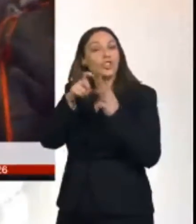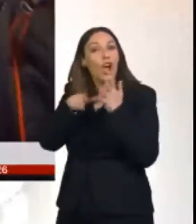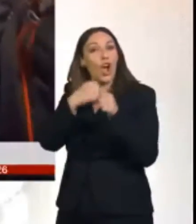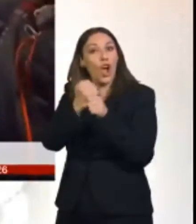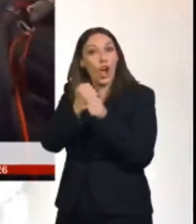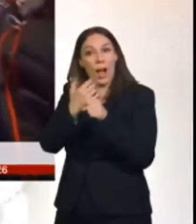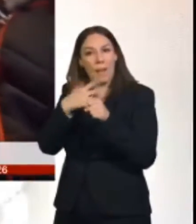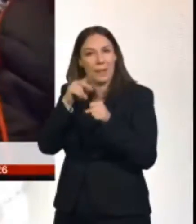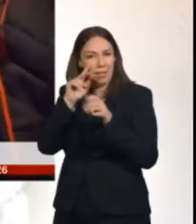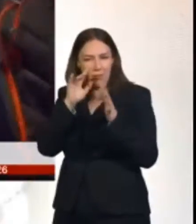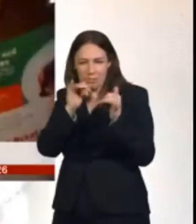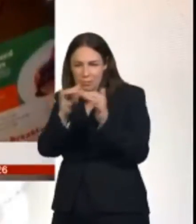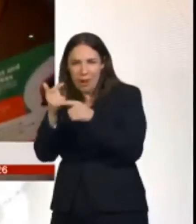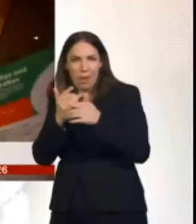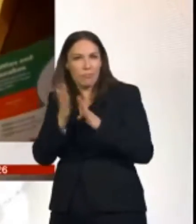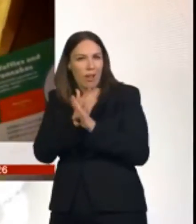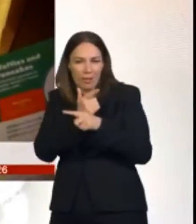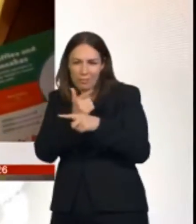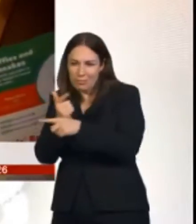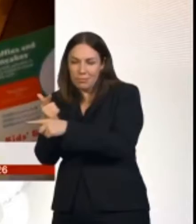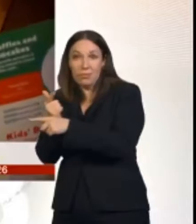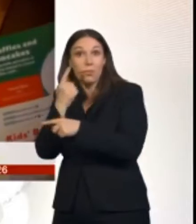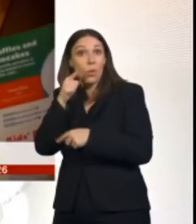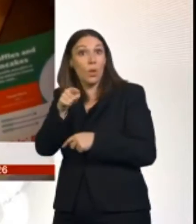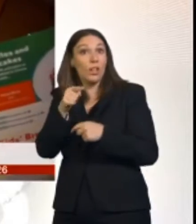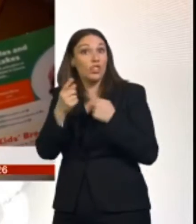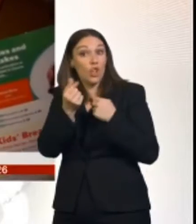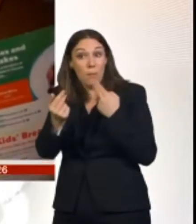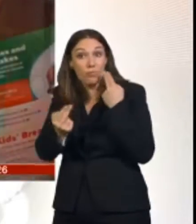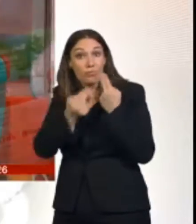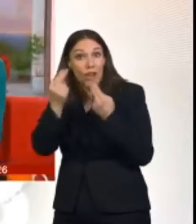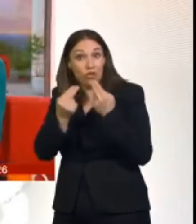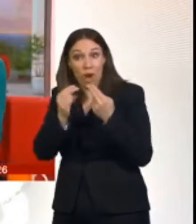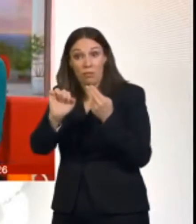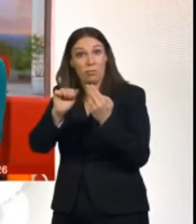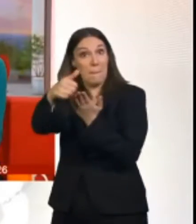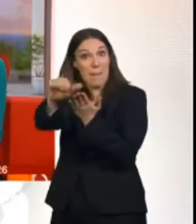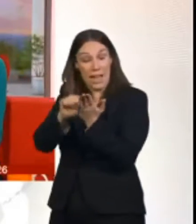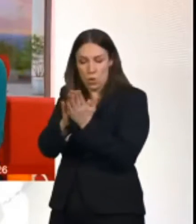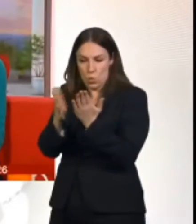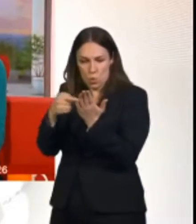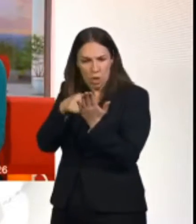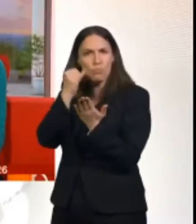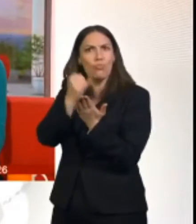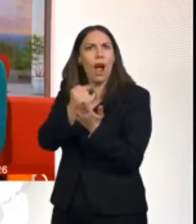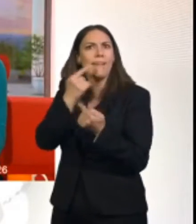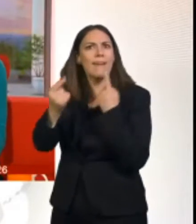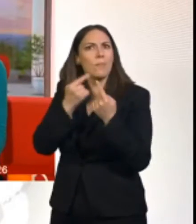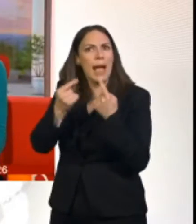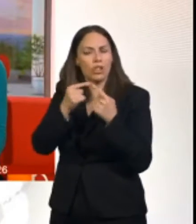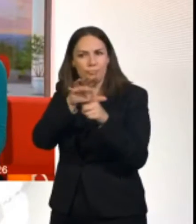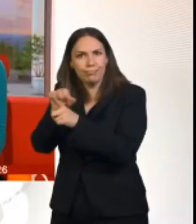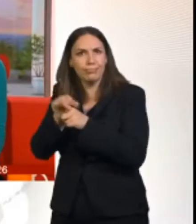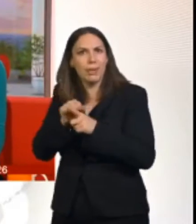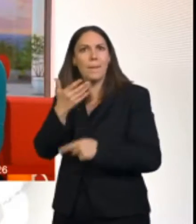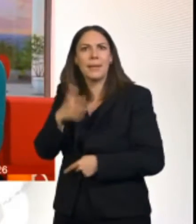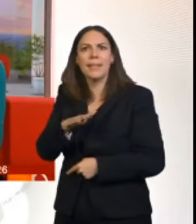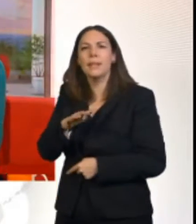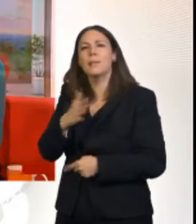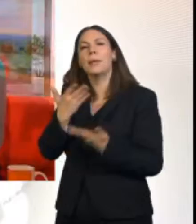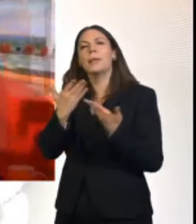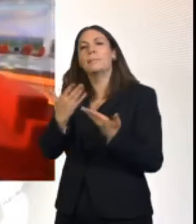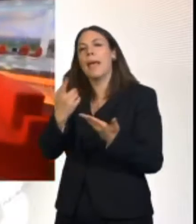coffee shops which are still getting it wrong. You'd be surprised. Time now to get the news, travel and weather where you are this morning.